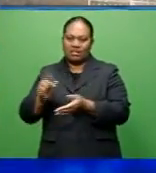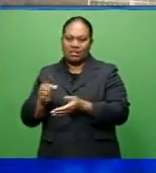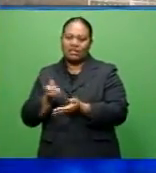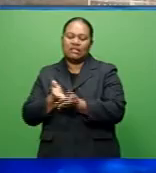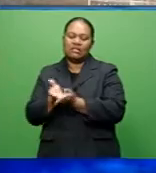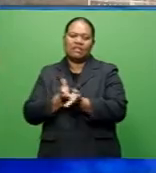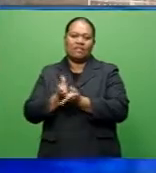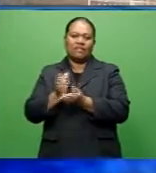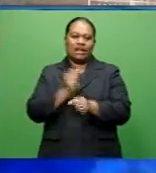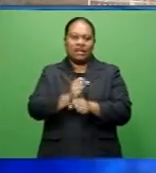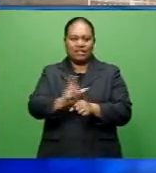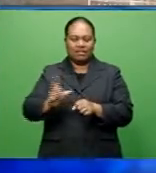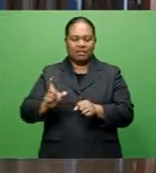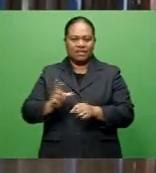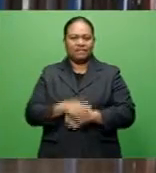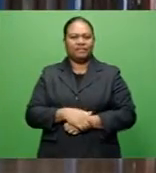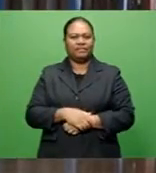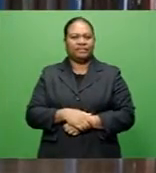Vazala reports.